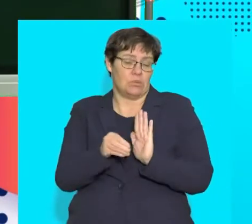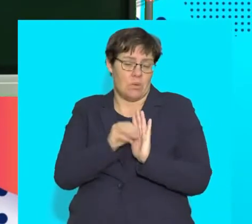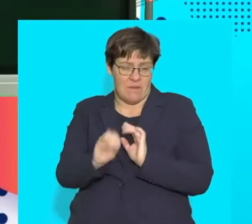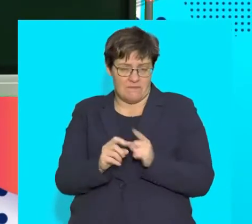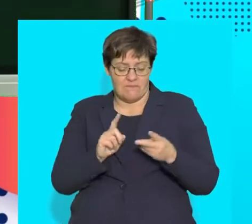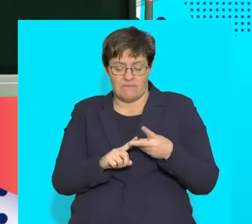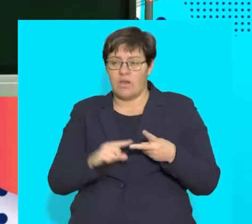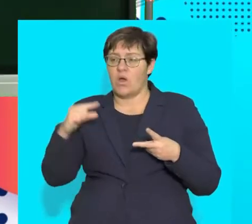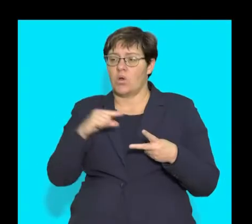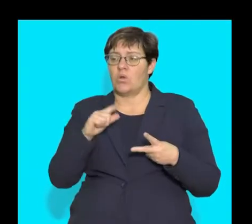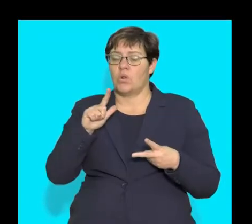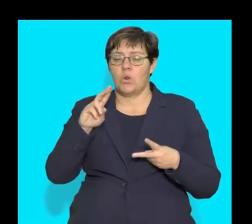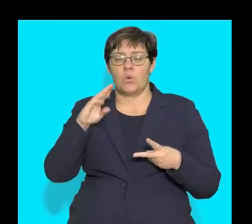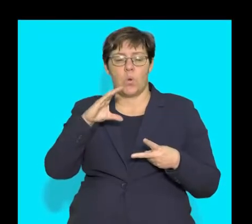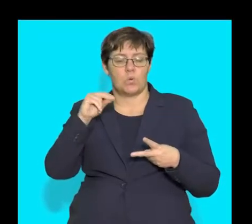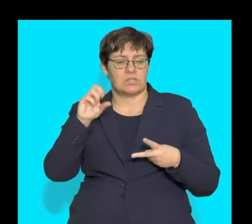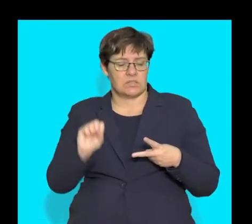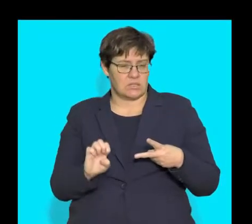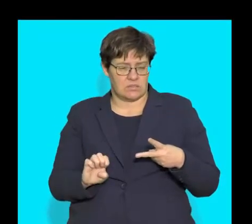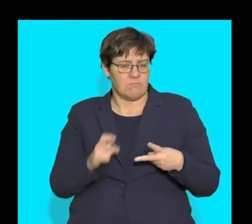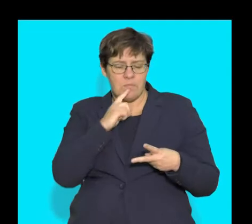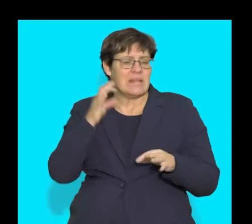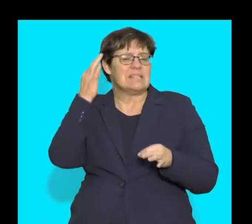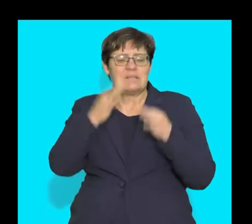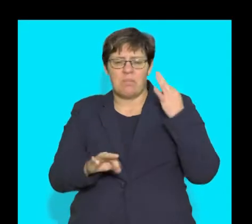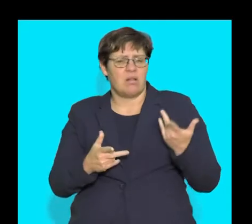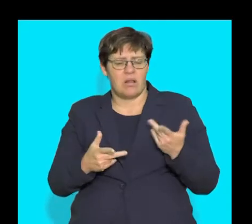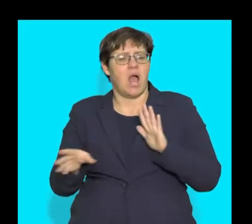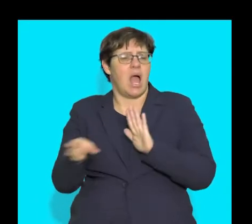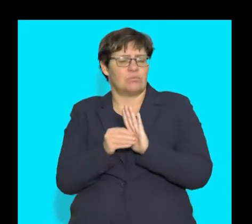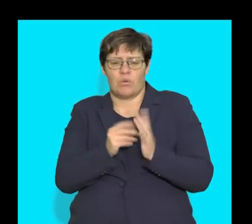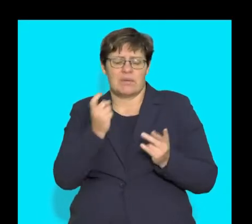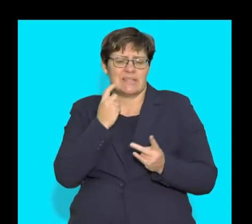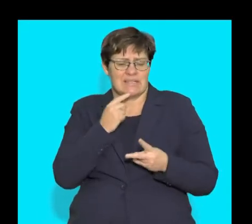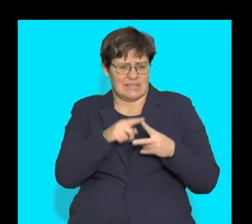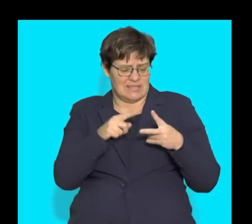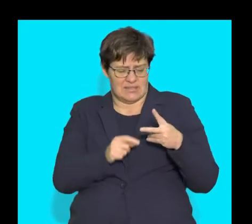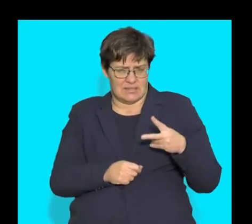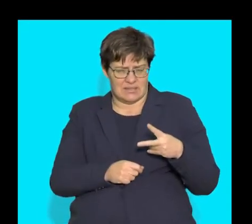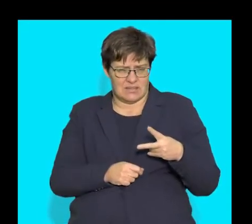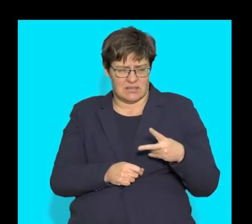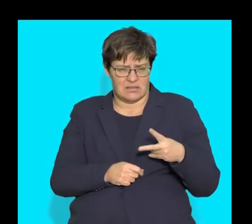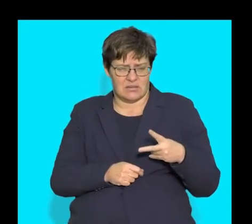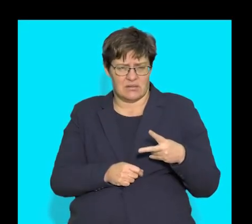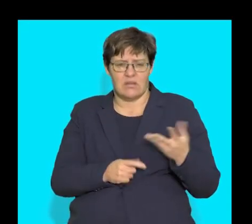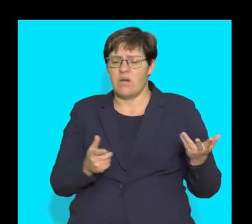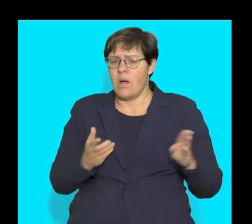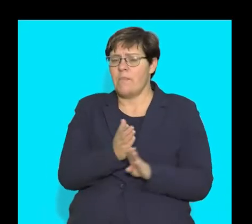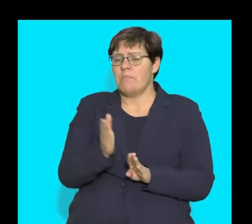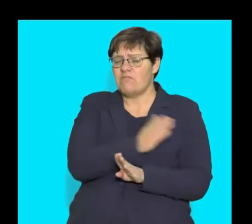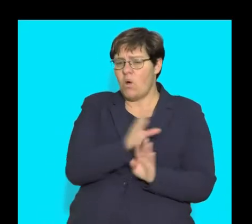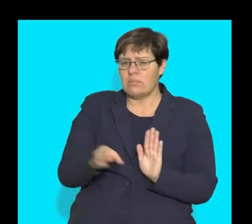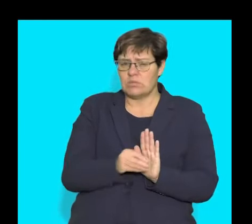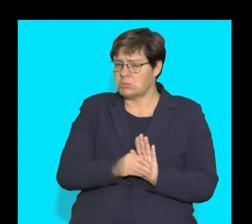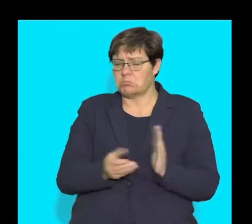absorbed. Glucose, again, is its simplest form. So let's look at it. Are these substances that need to be digested